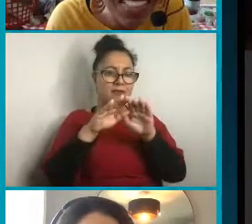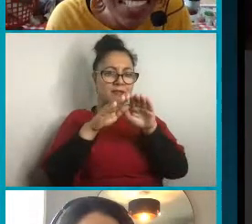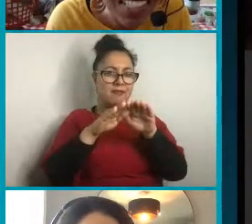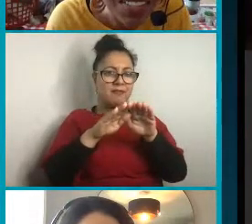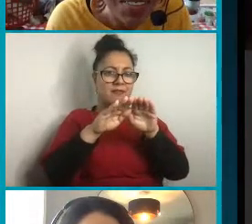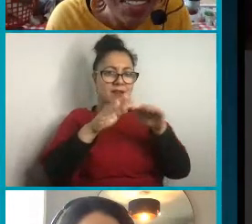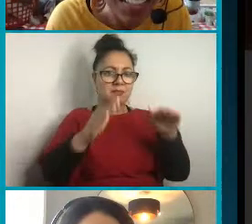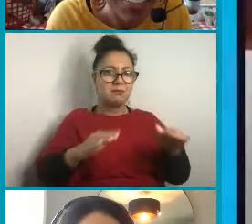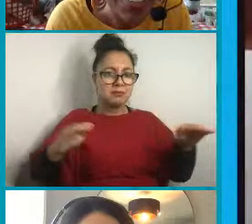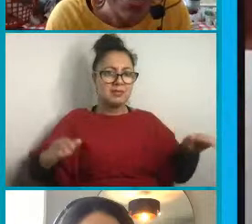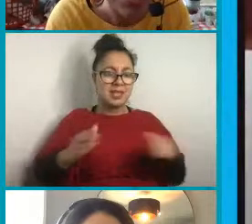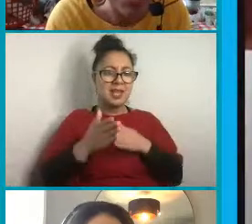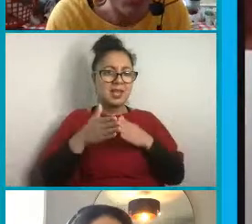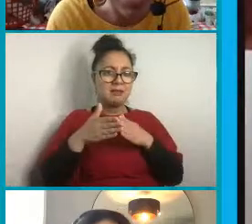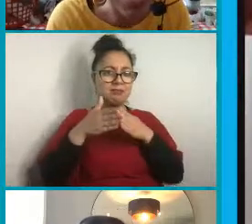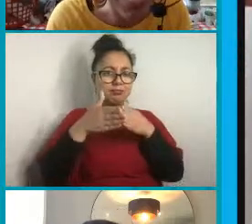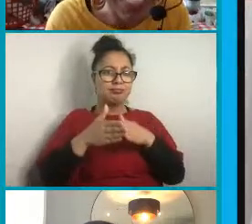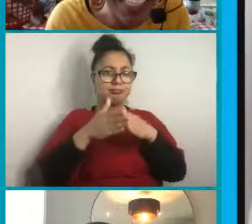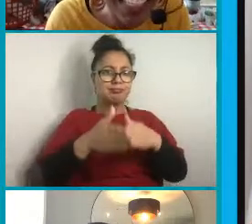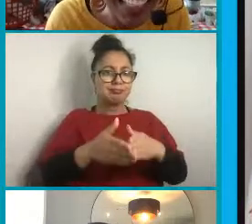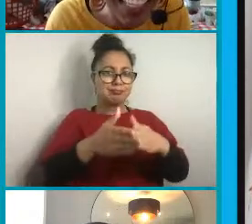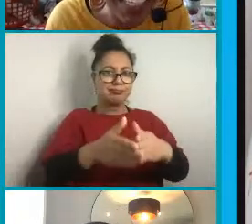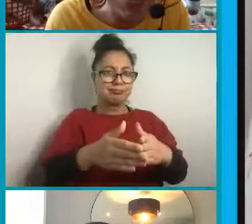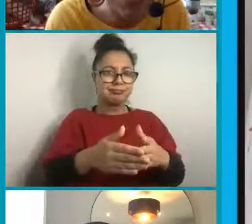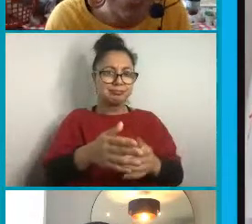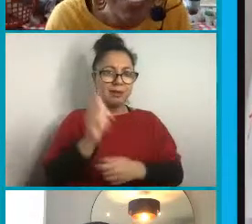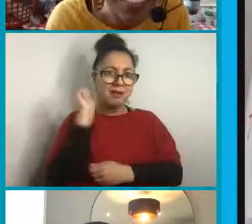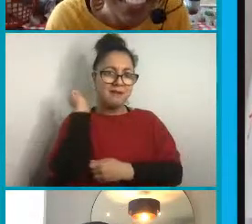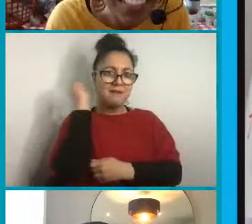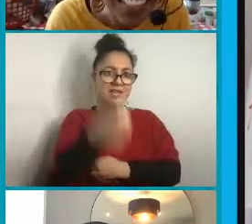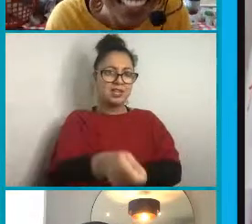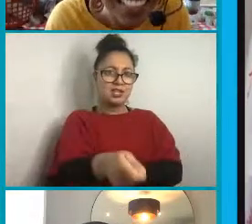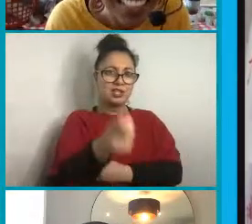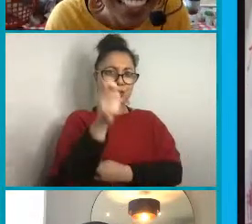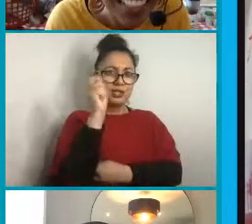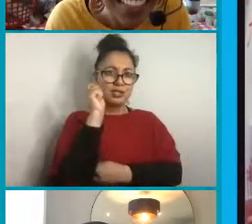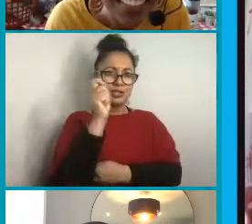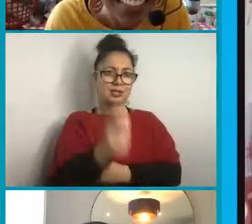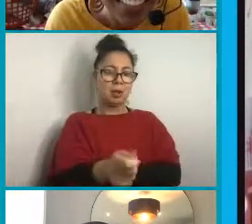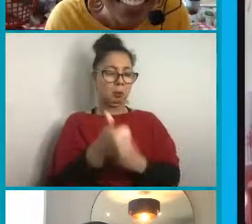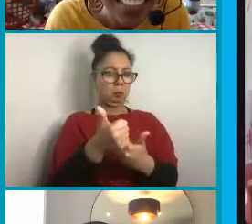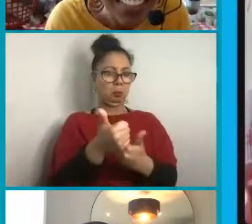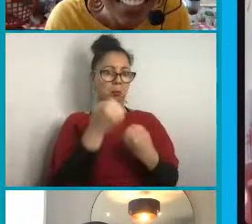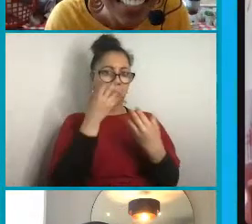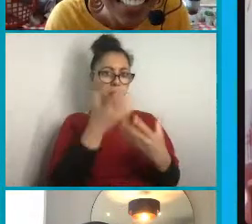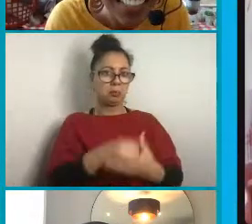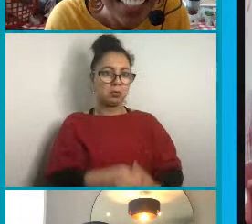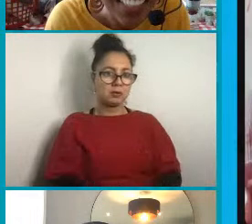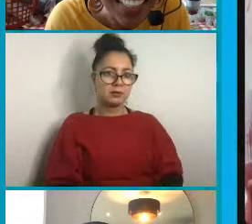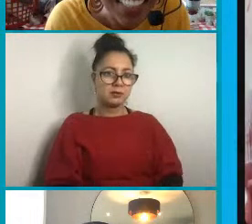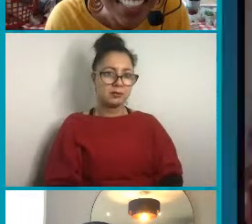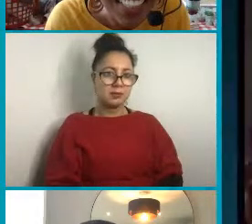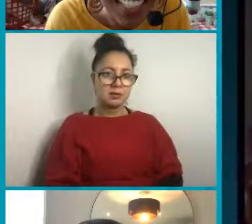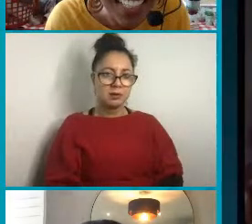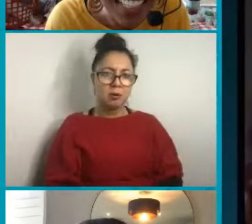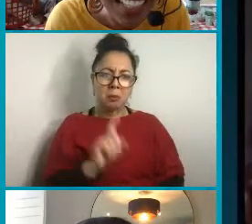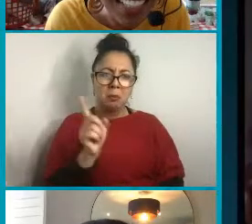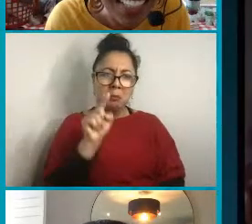Fabulous. Composition there, layout. What's this orange one?